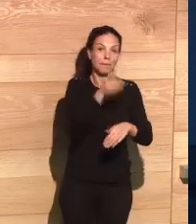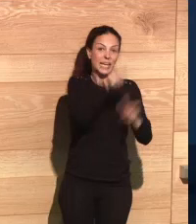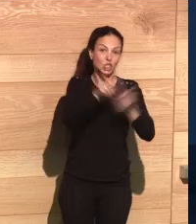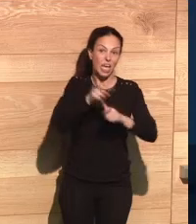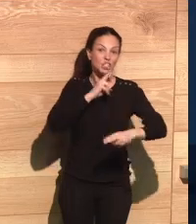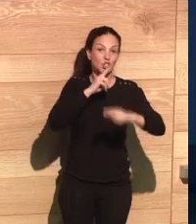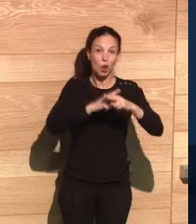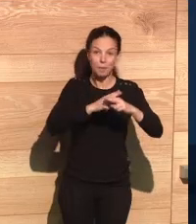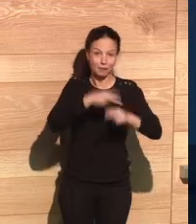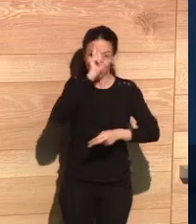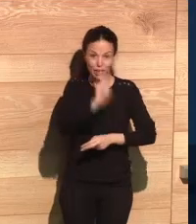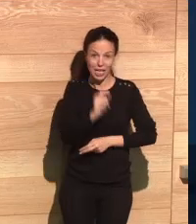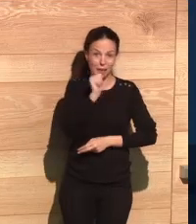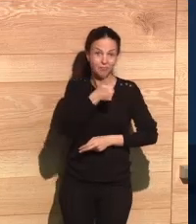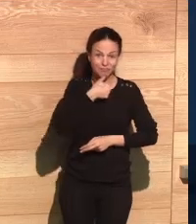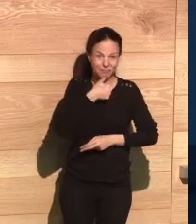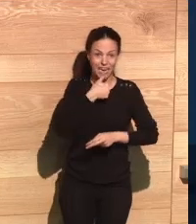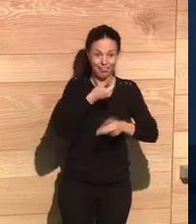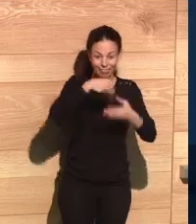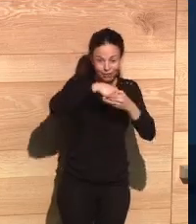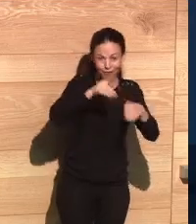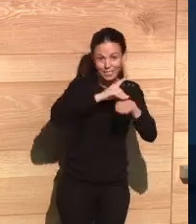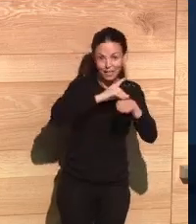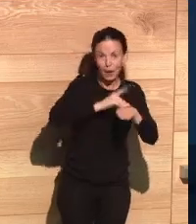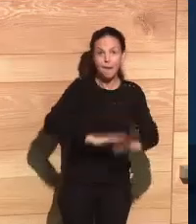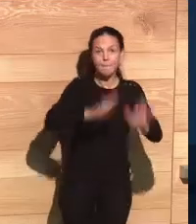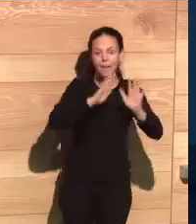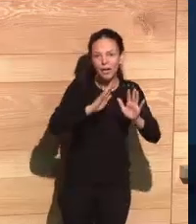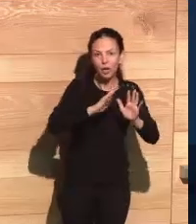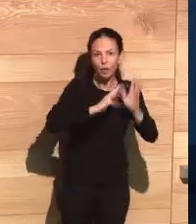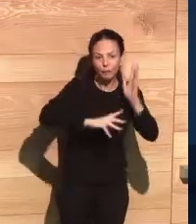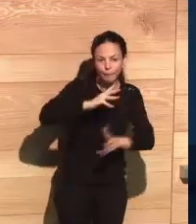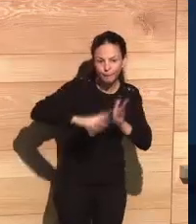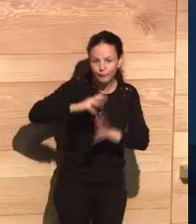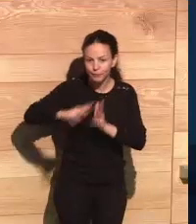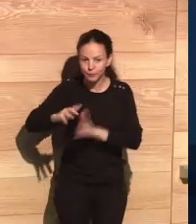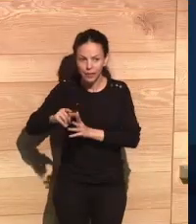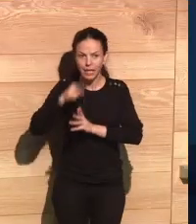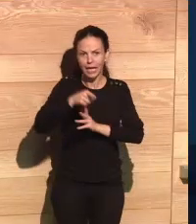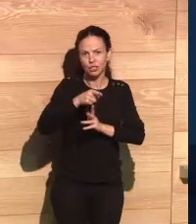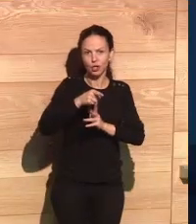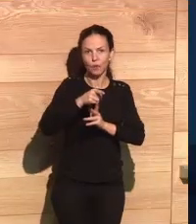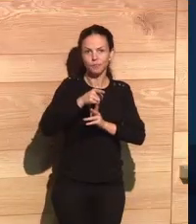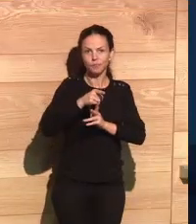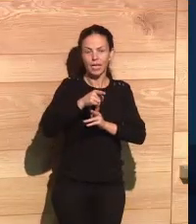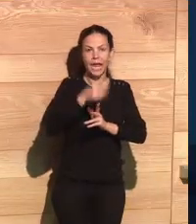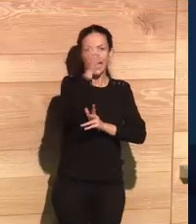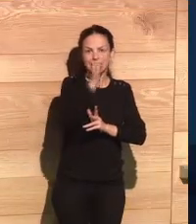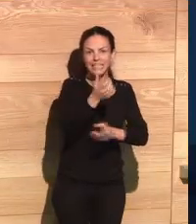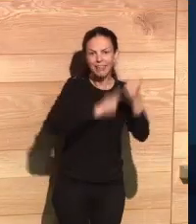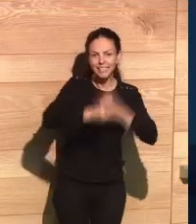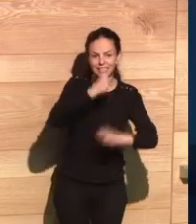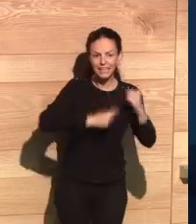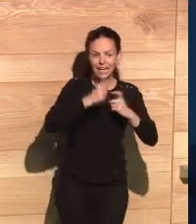cover each of their participants or the people in that database database, but not enough to